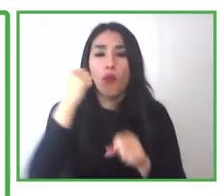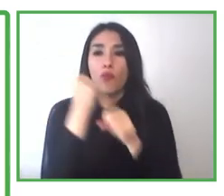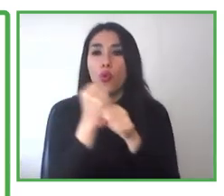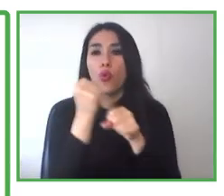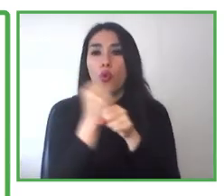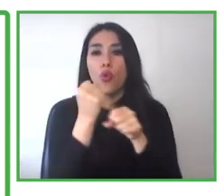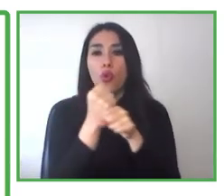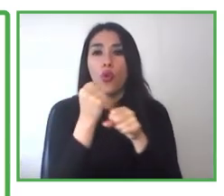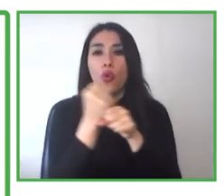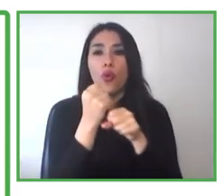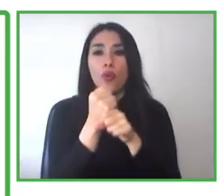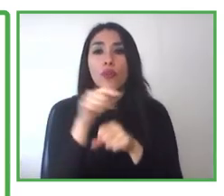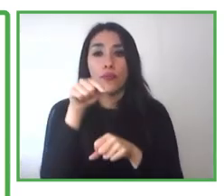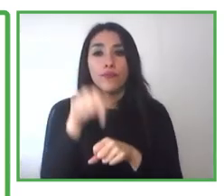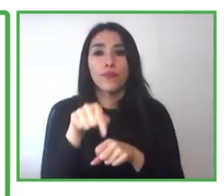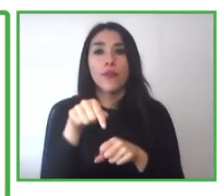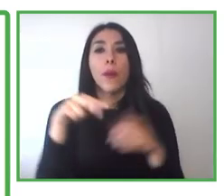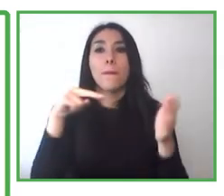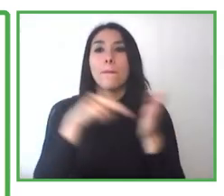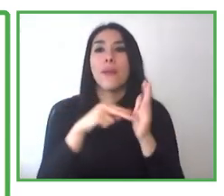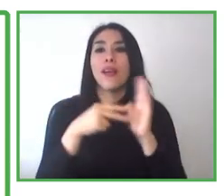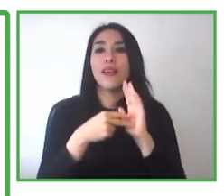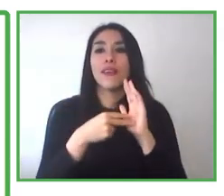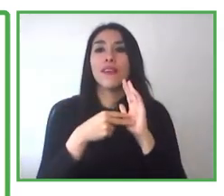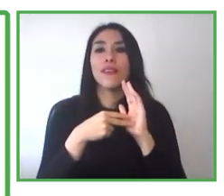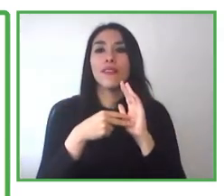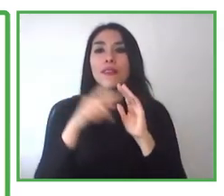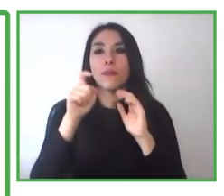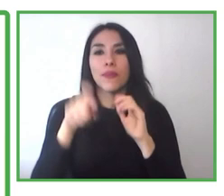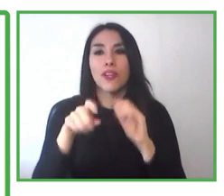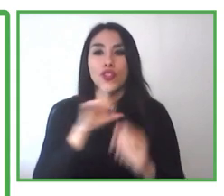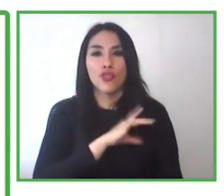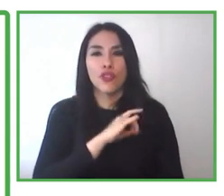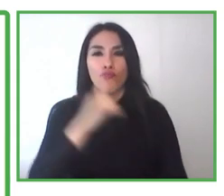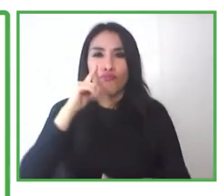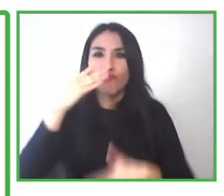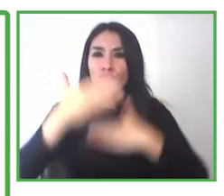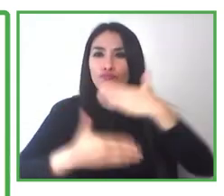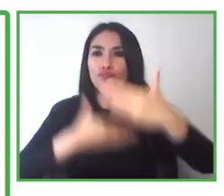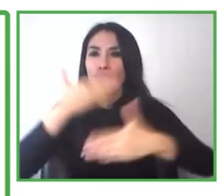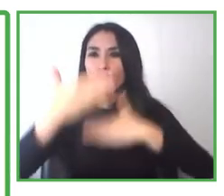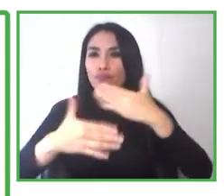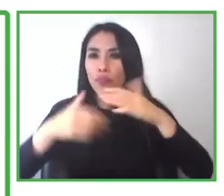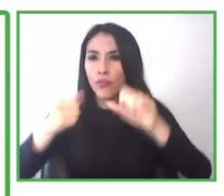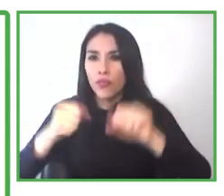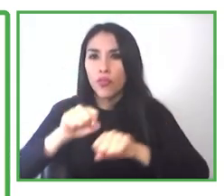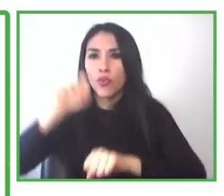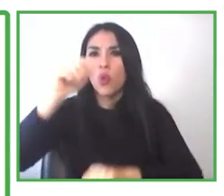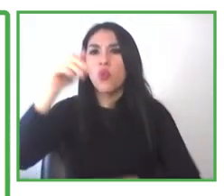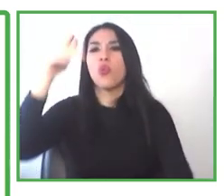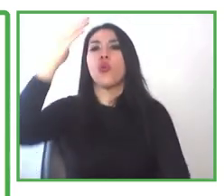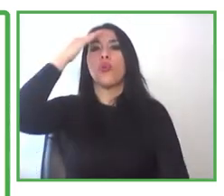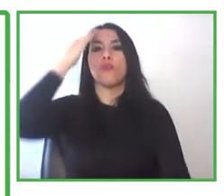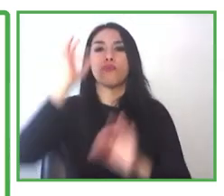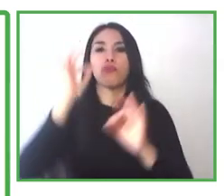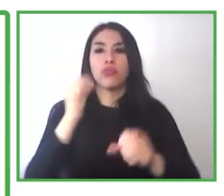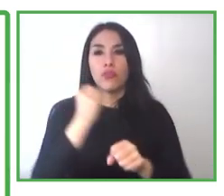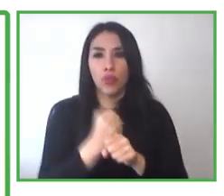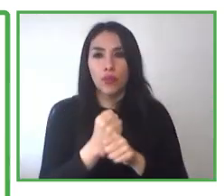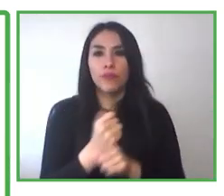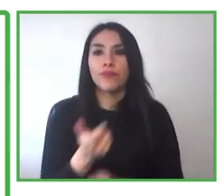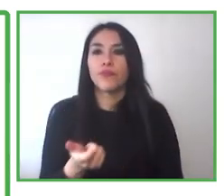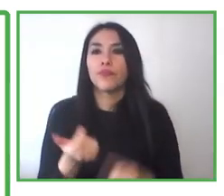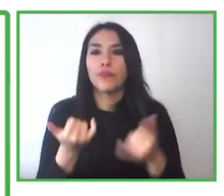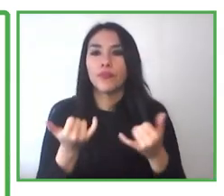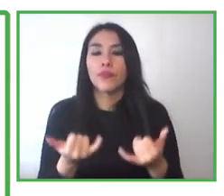state. So, with this introduction, I'd like to thank you to our panellists, and we will therefore begin